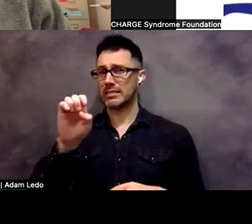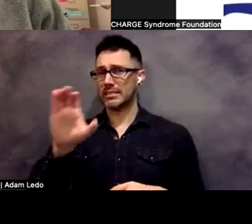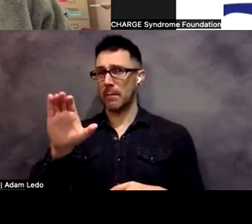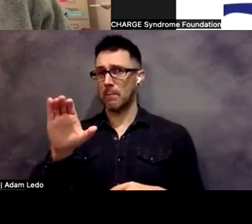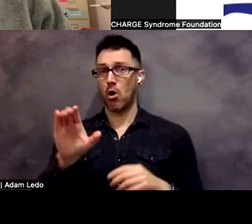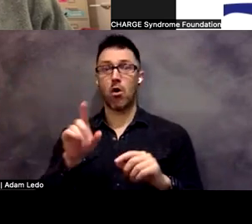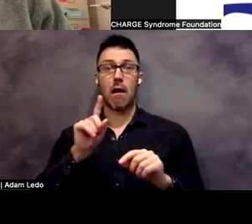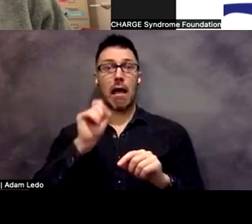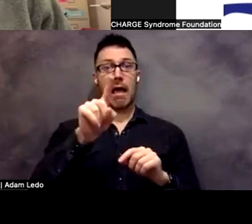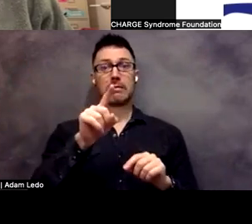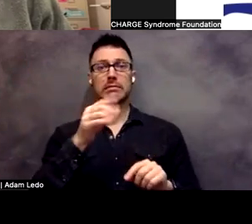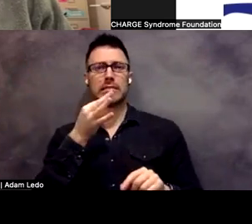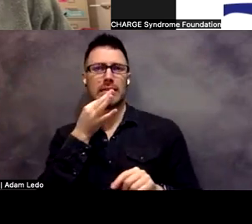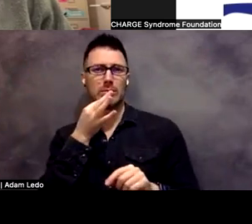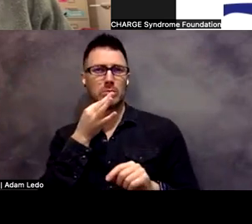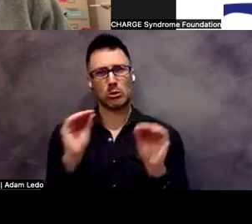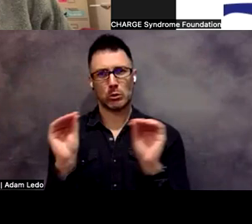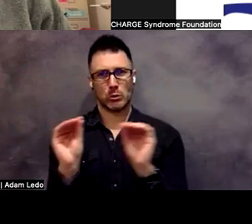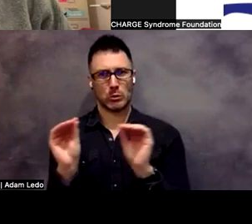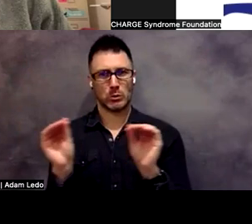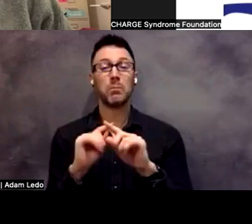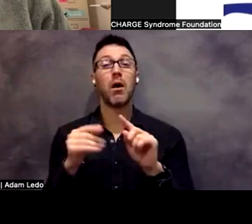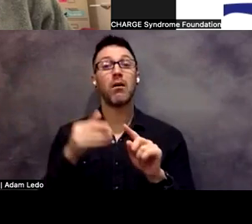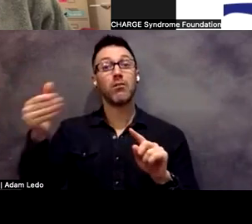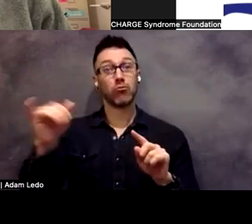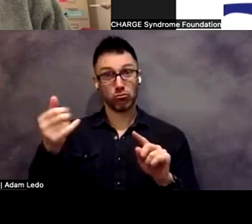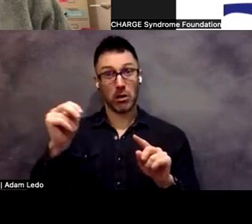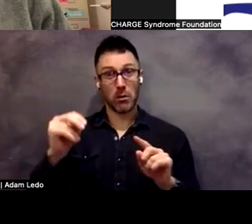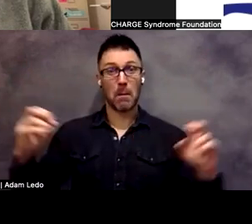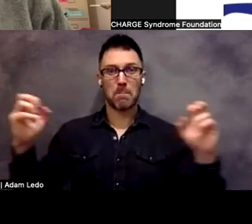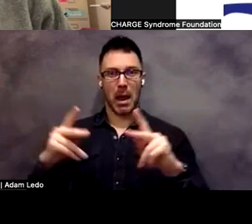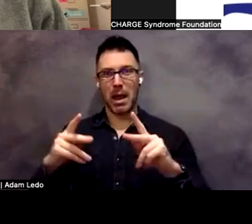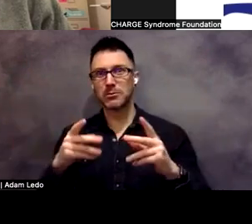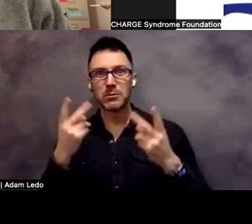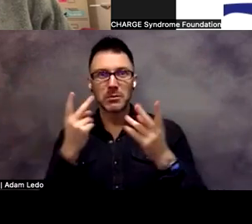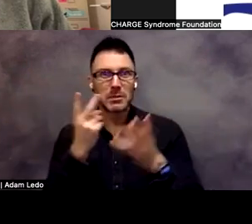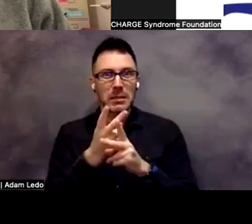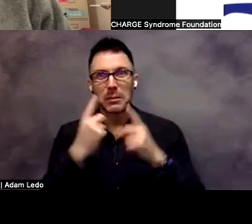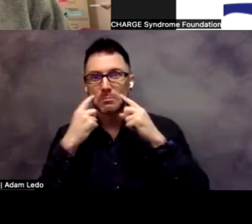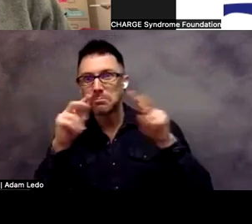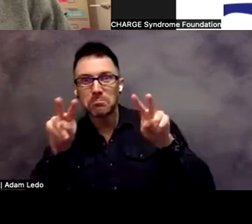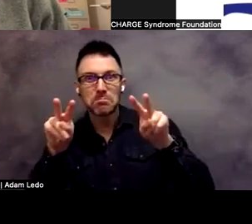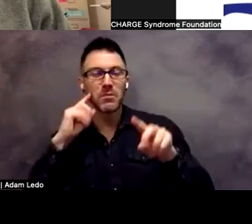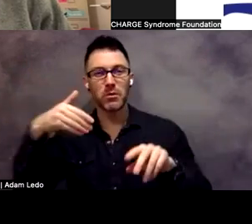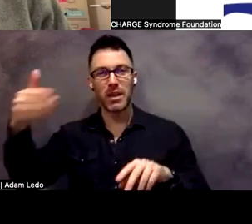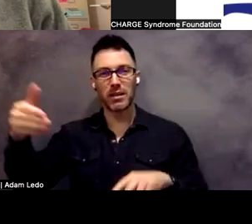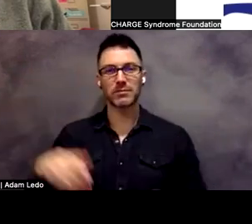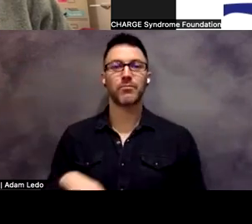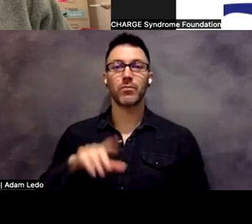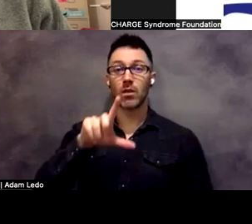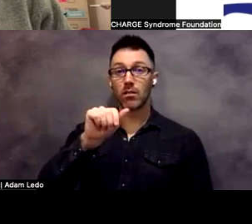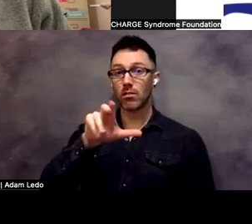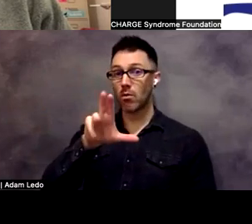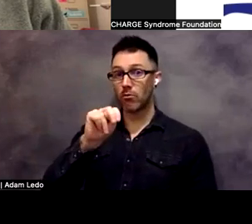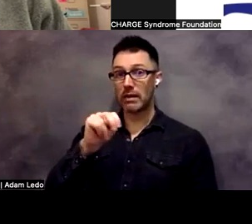So keep an eye out for our next session. Thank you, Lily. And thanks, everybody, for coming. Please email me if